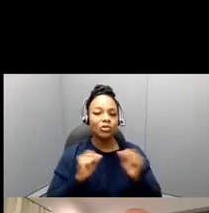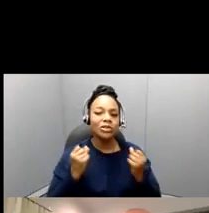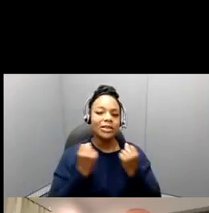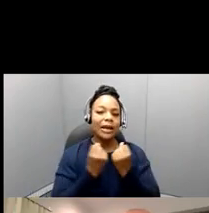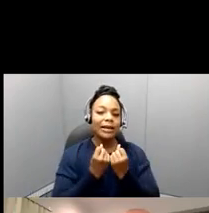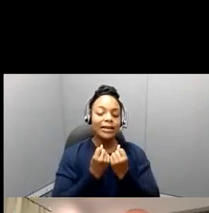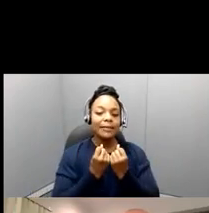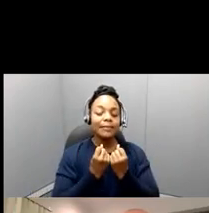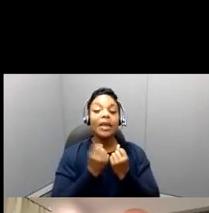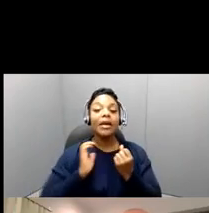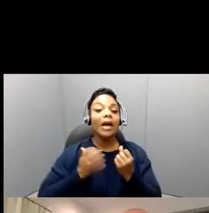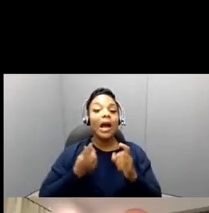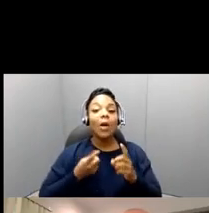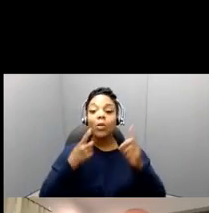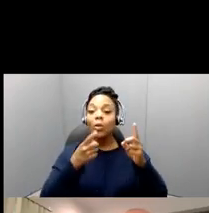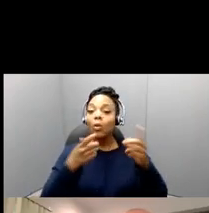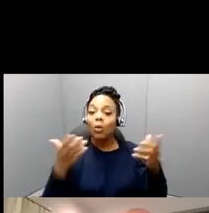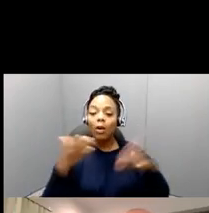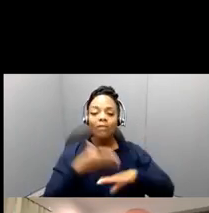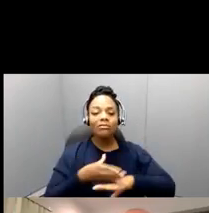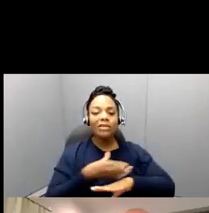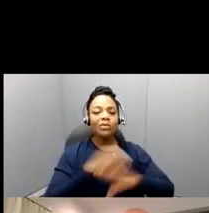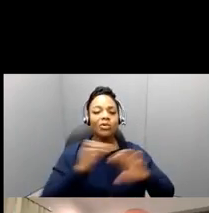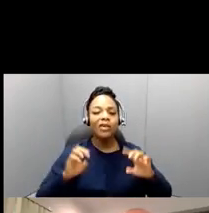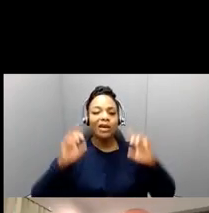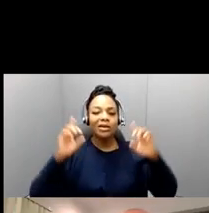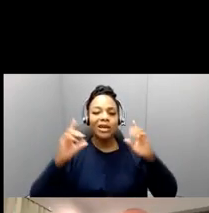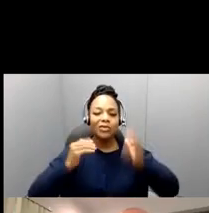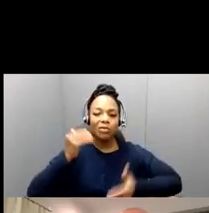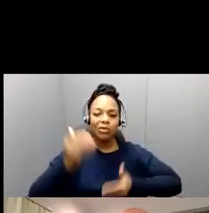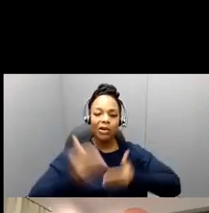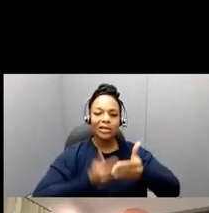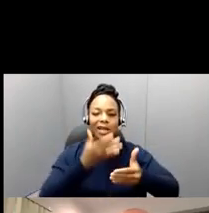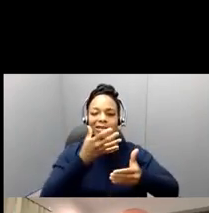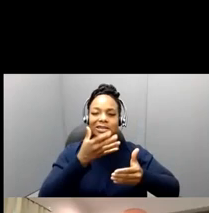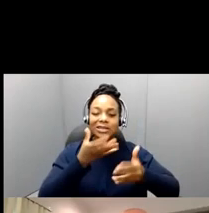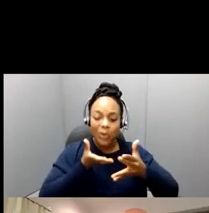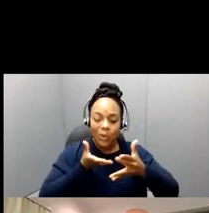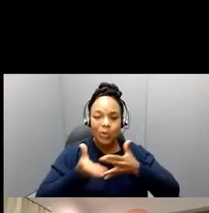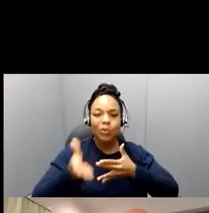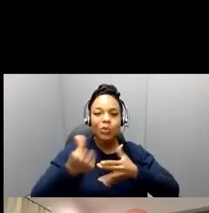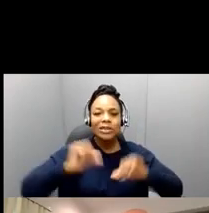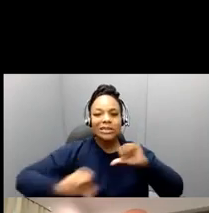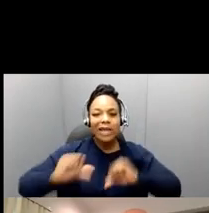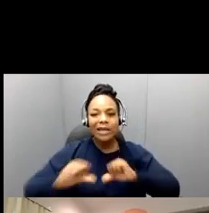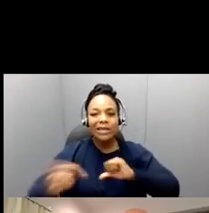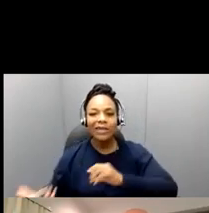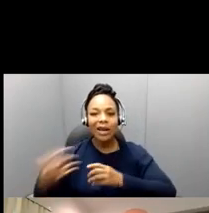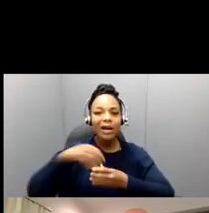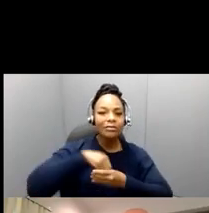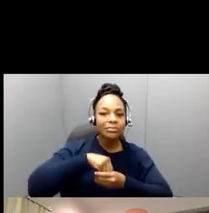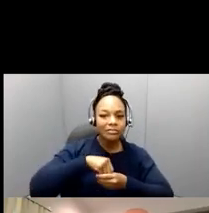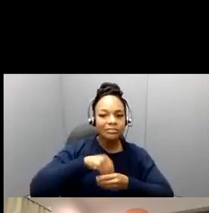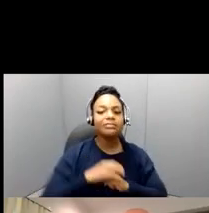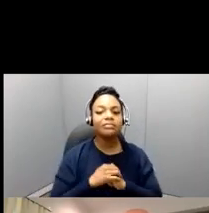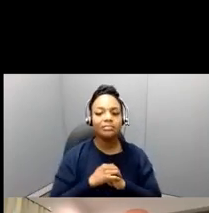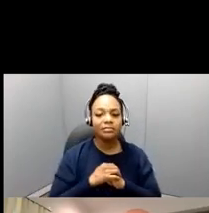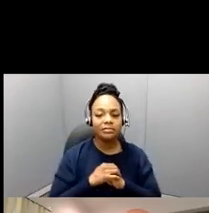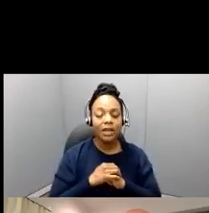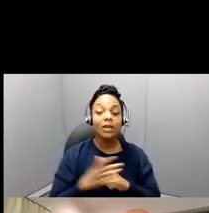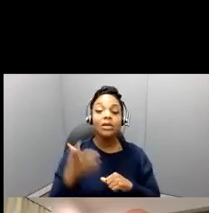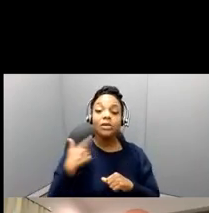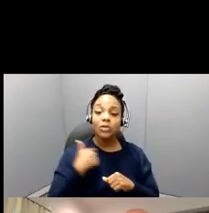improving educational processes and scientific inquiry. We're really about not only is it that we're passing on information